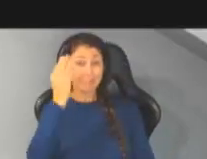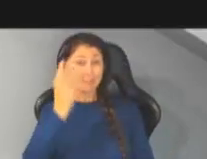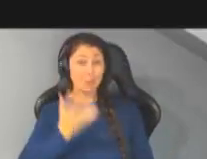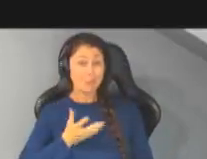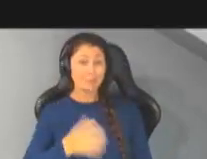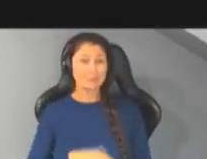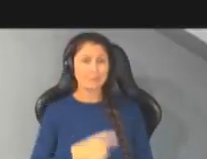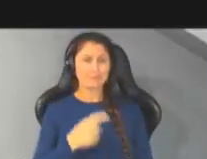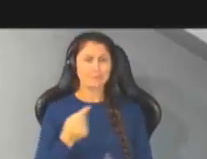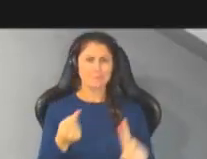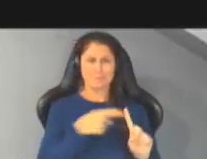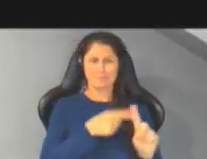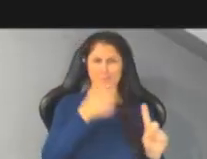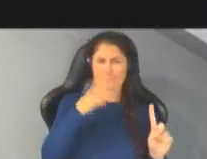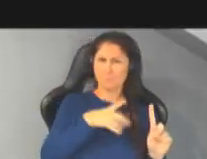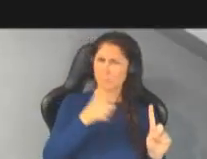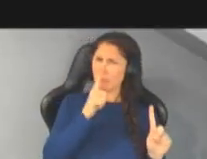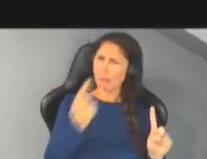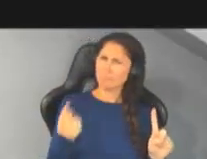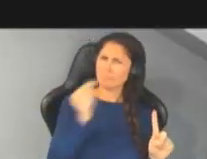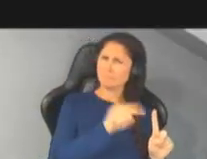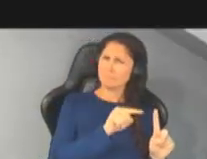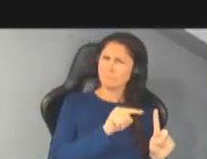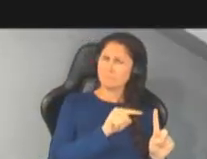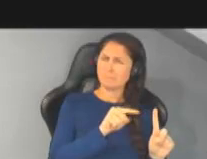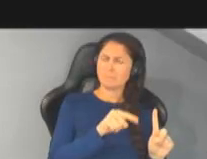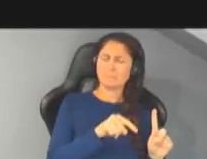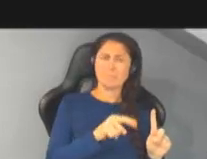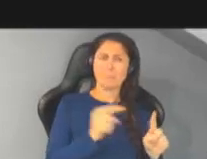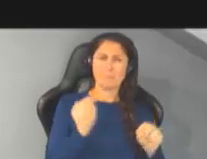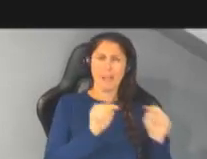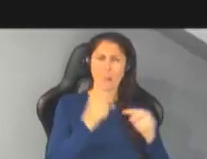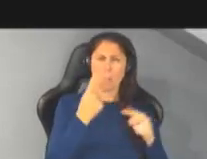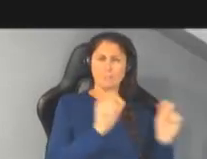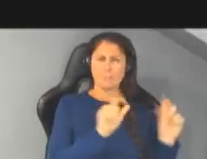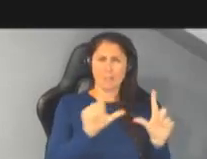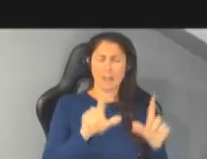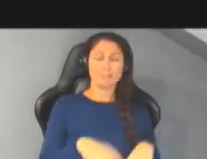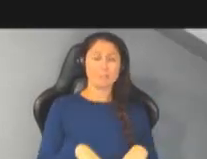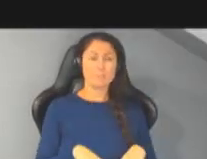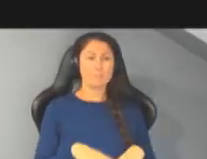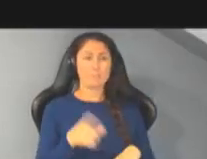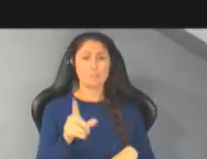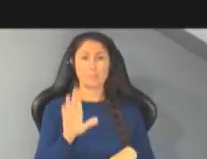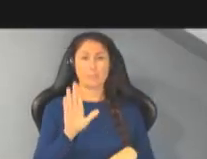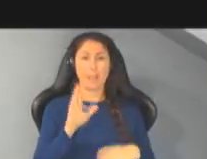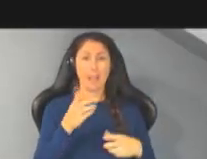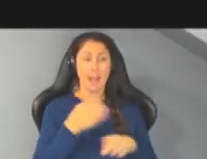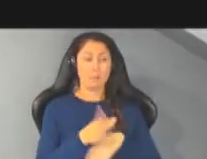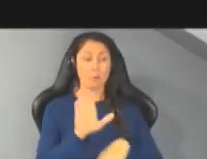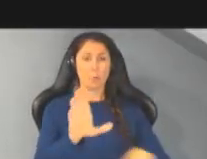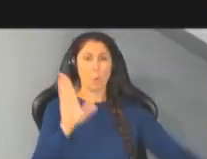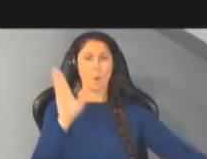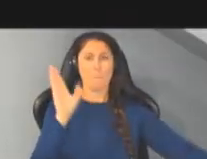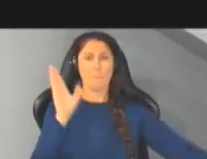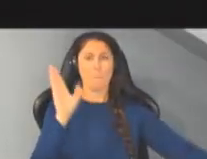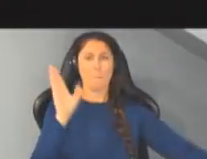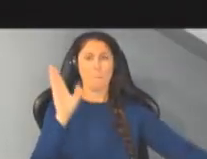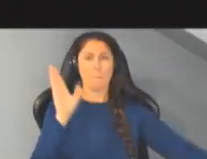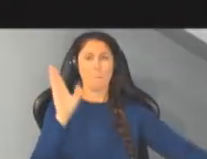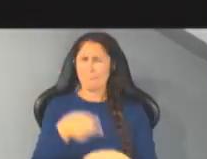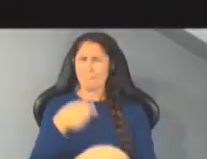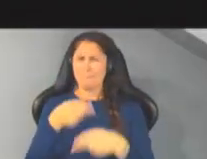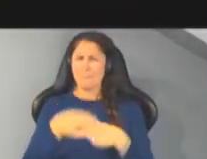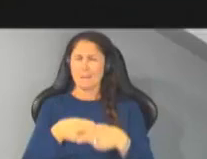back one slide peter yes just because um after your presentation you mentioned it but i don't know how